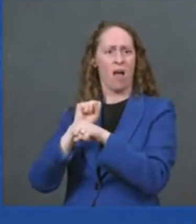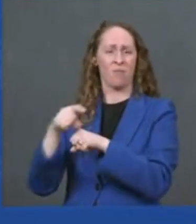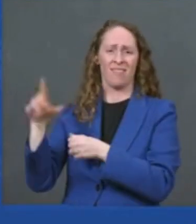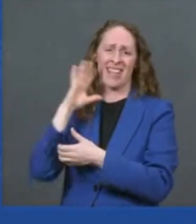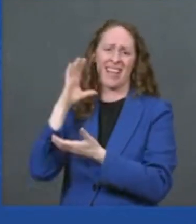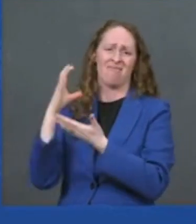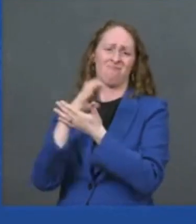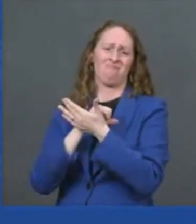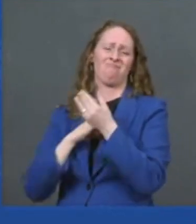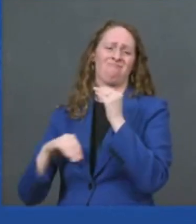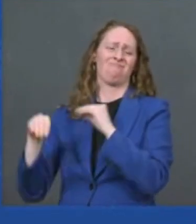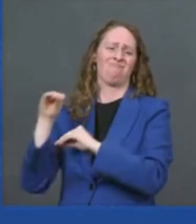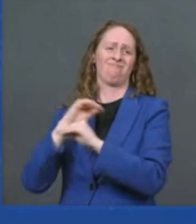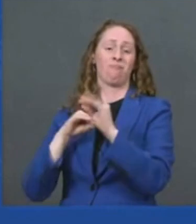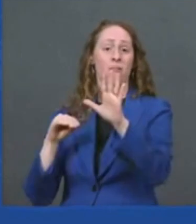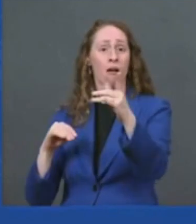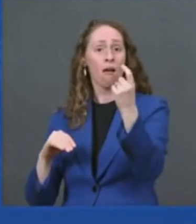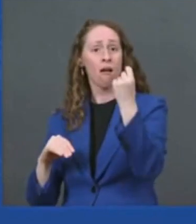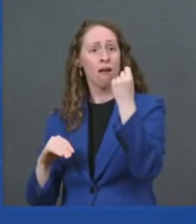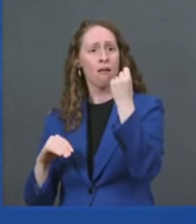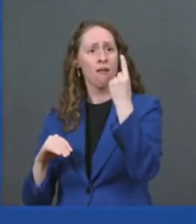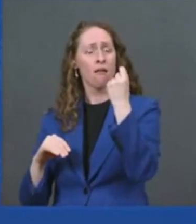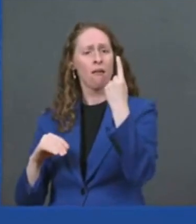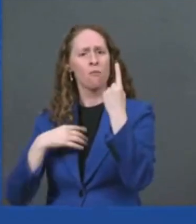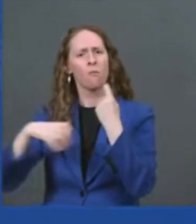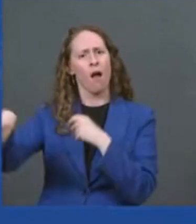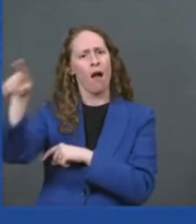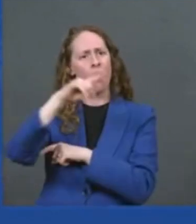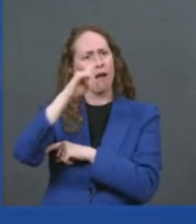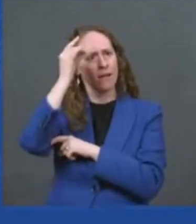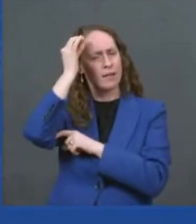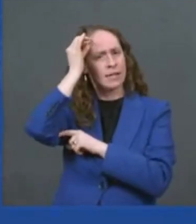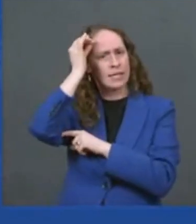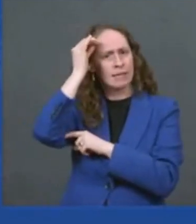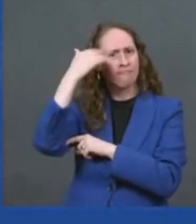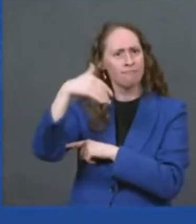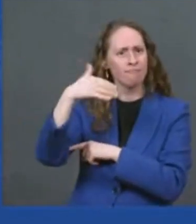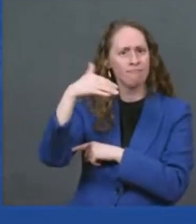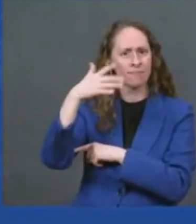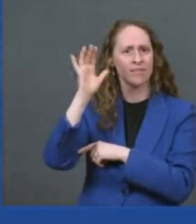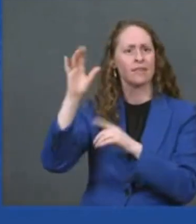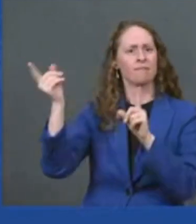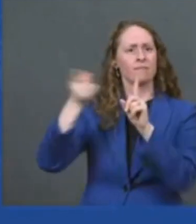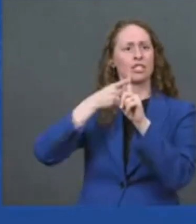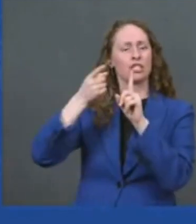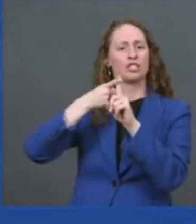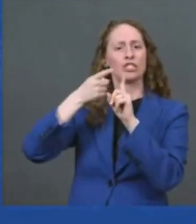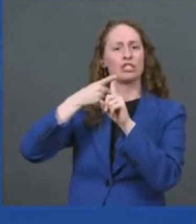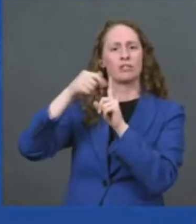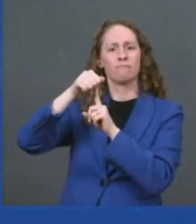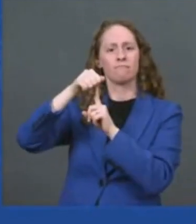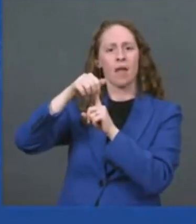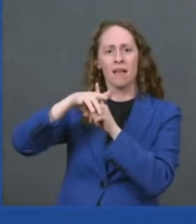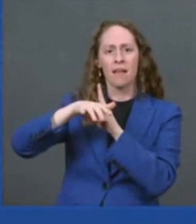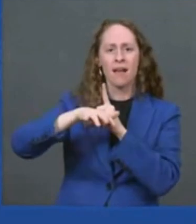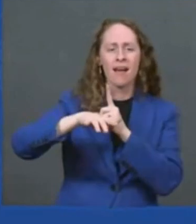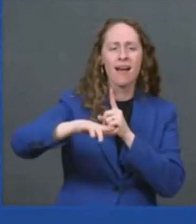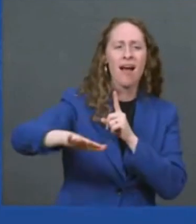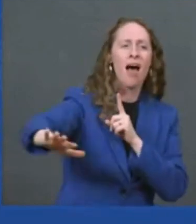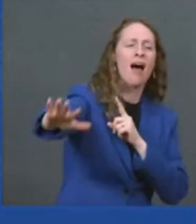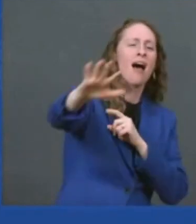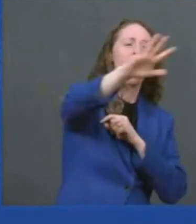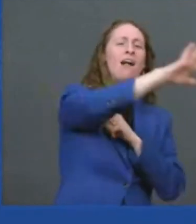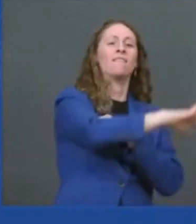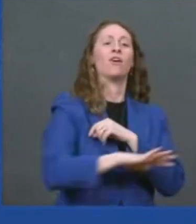and it's going to have a ripple effect beyond and far beyond the one state this is great news for workers across the